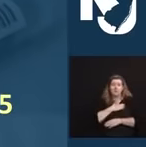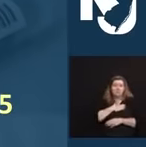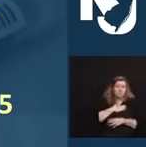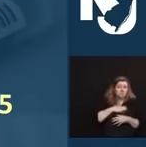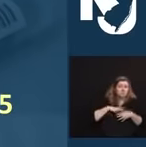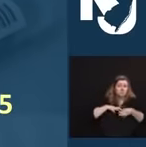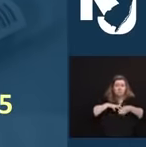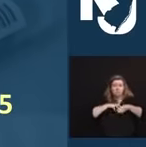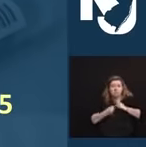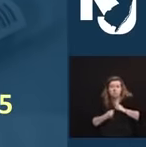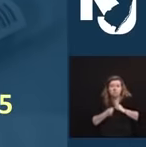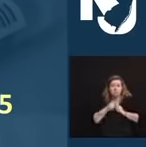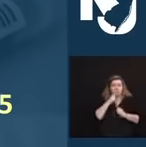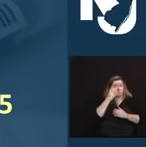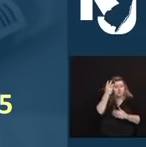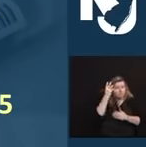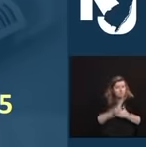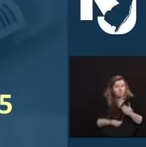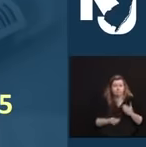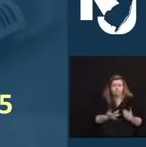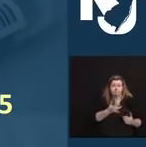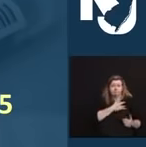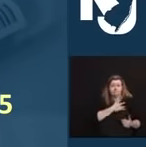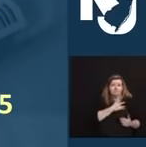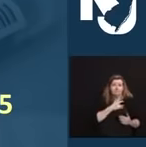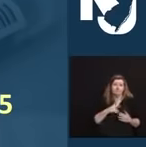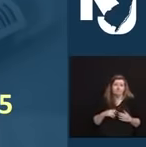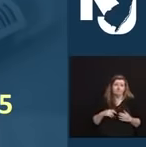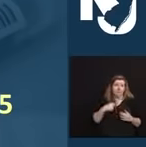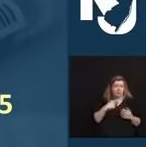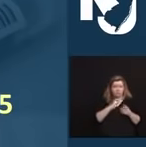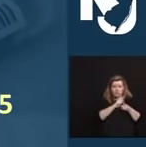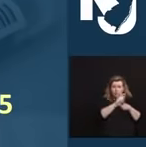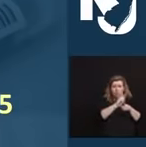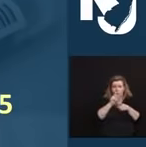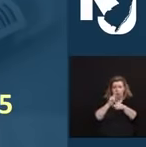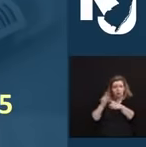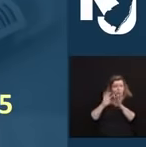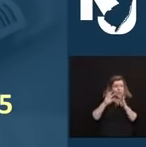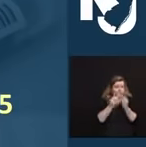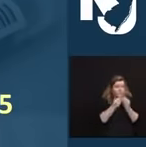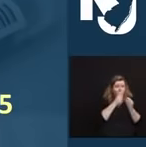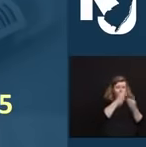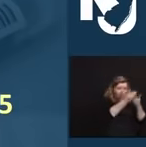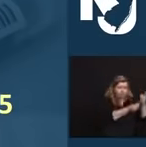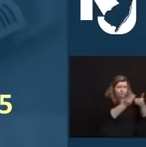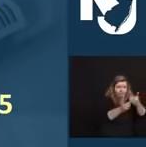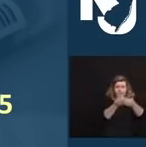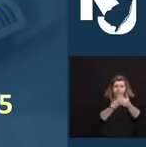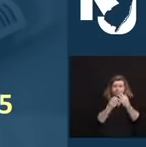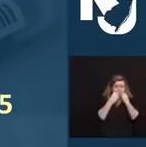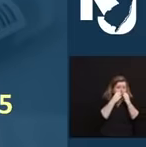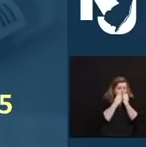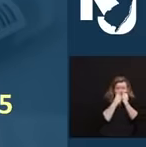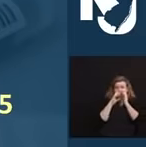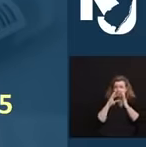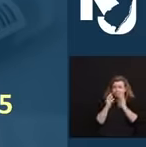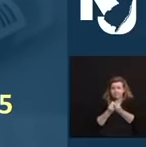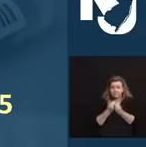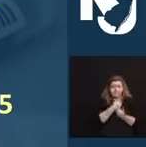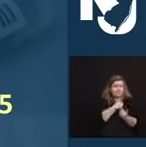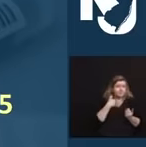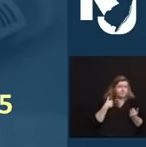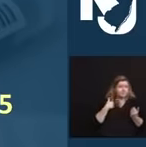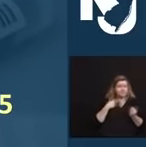actually got a jump and started making some calls to families who have lost loved ones who we will salute and